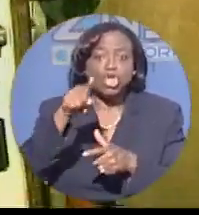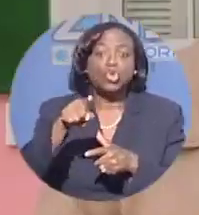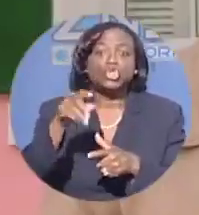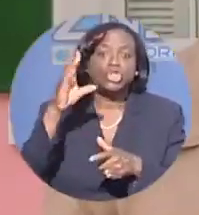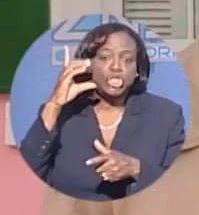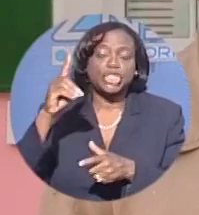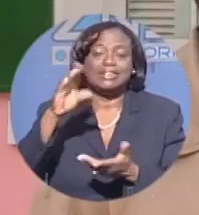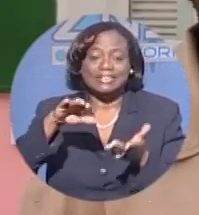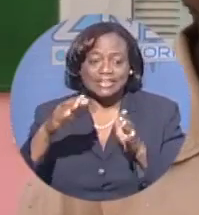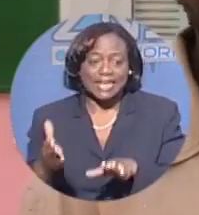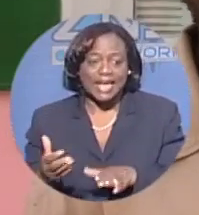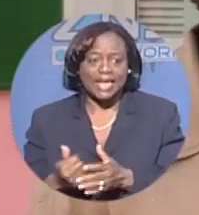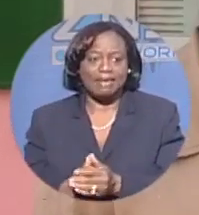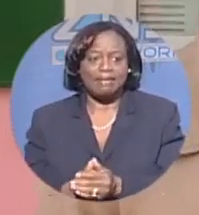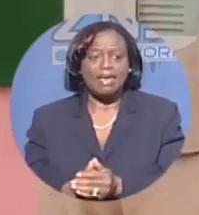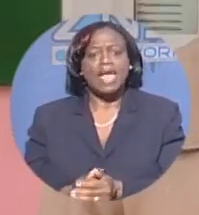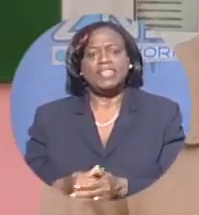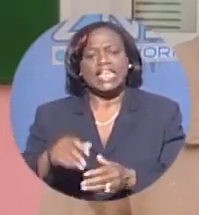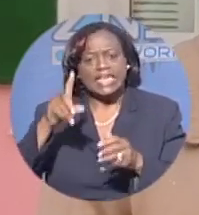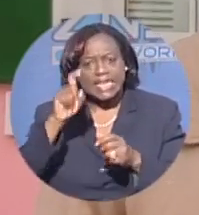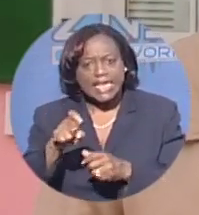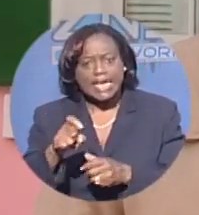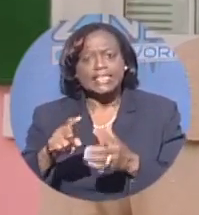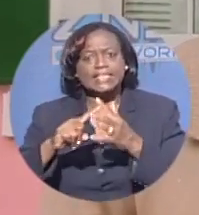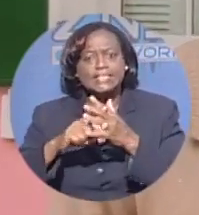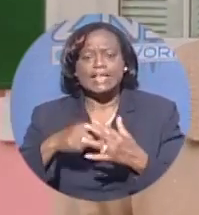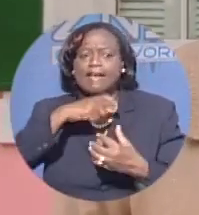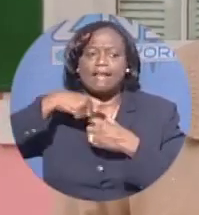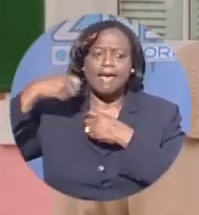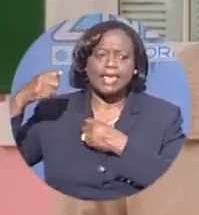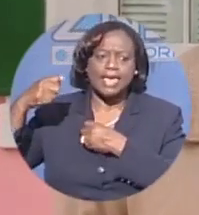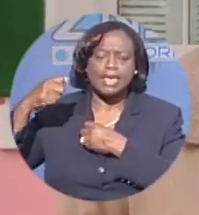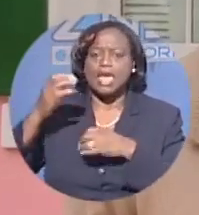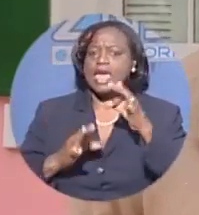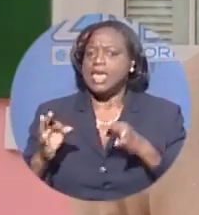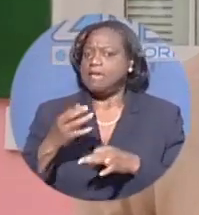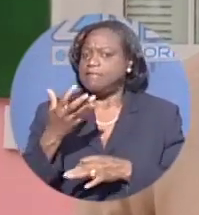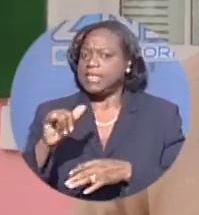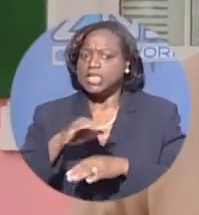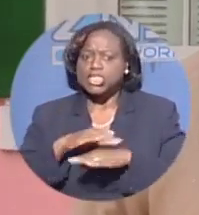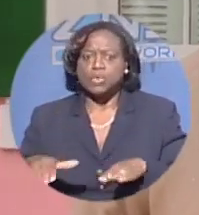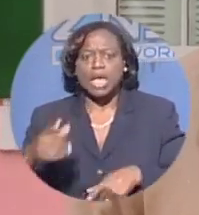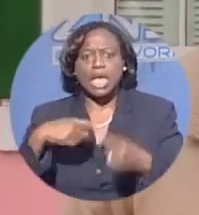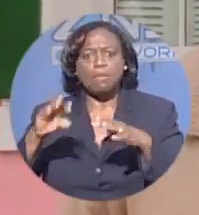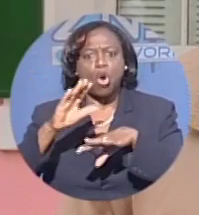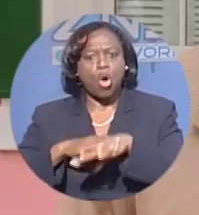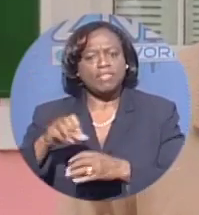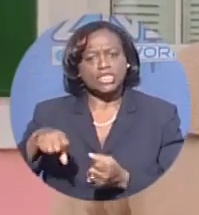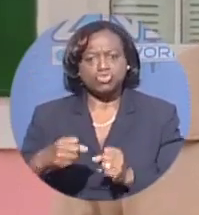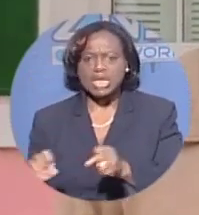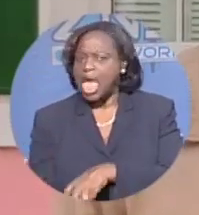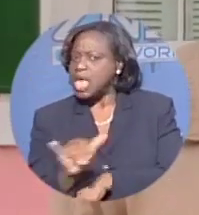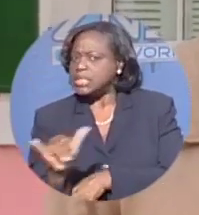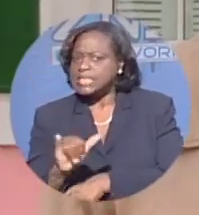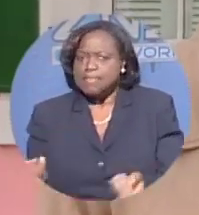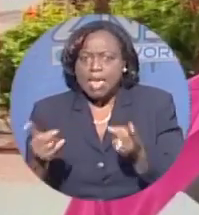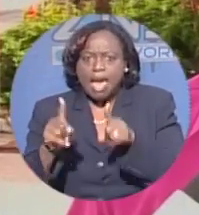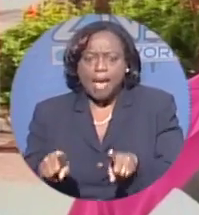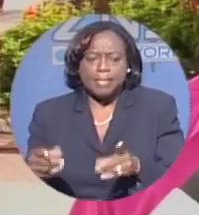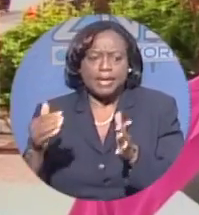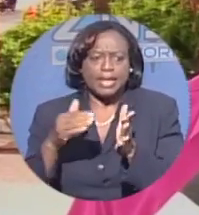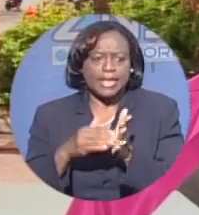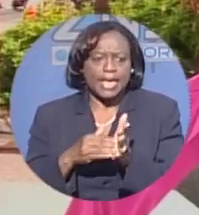penalty. They really need to start hanging, trust me, because if they don't, they come out on the streets, the same thing happen again.